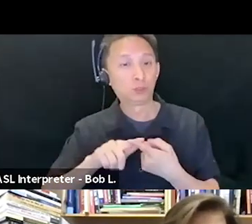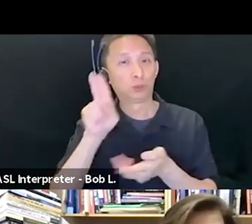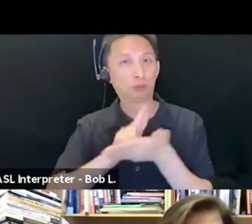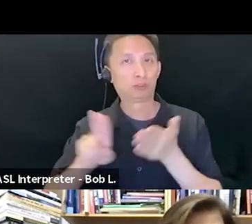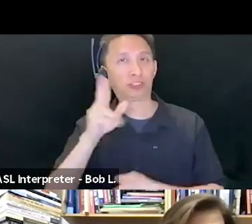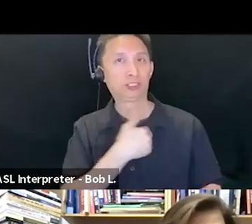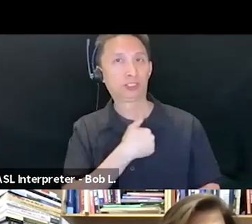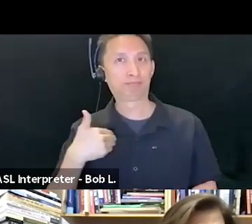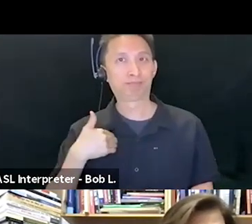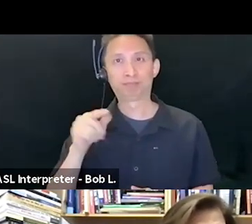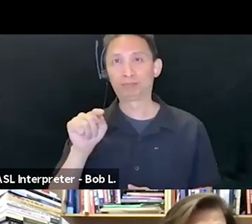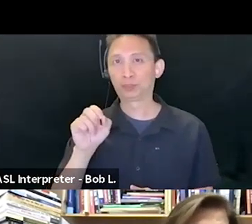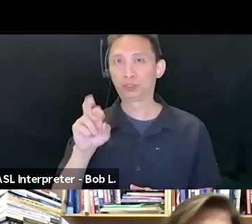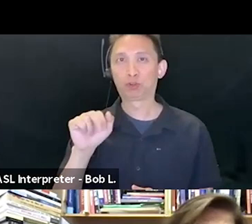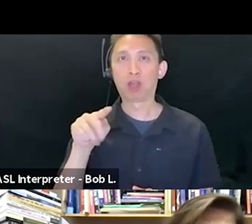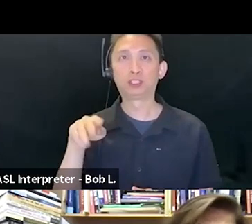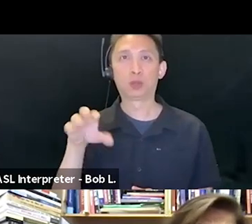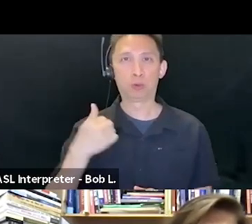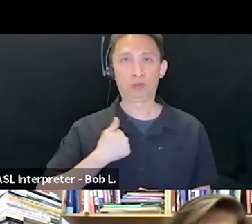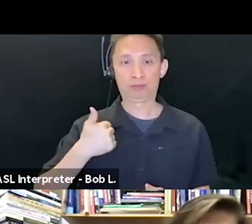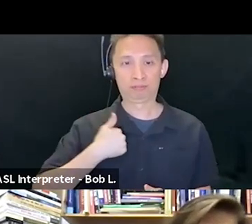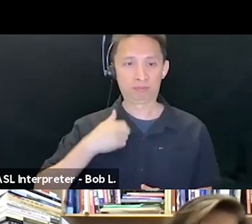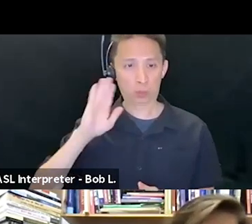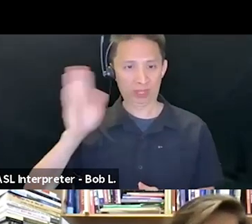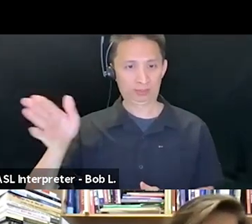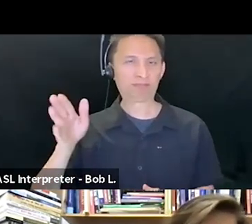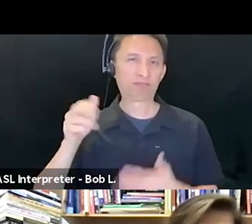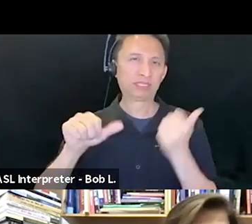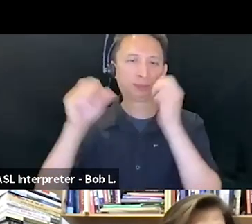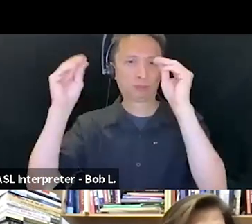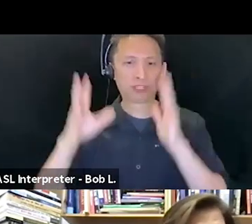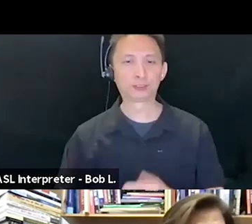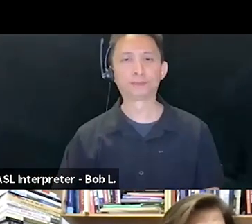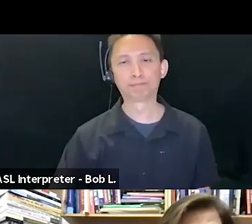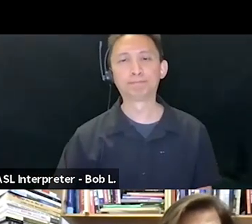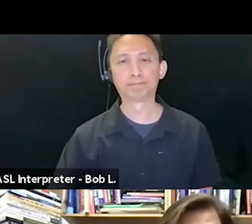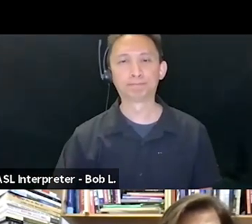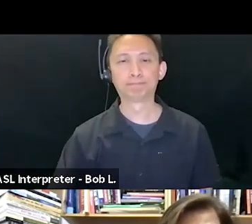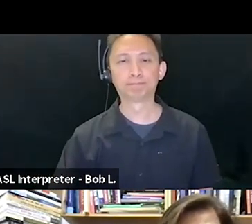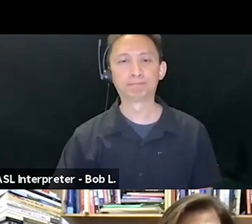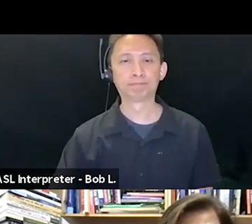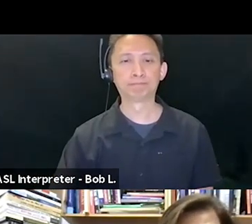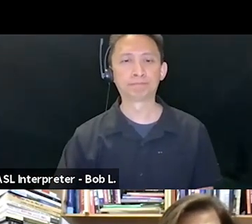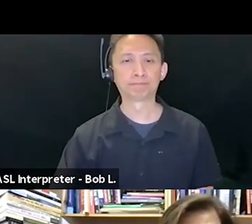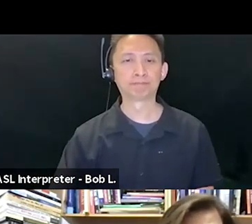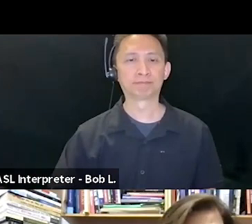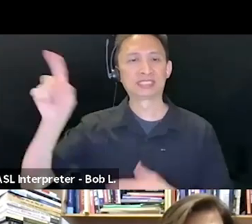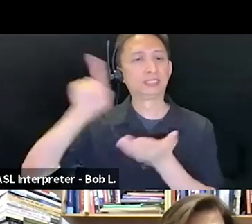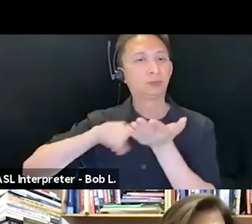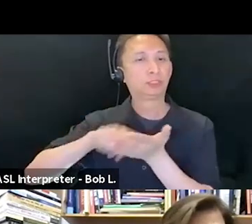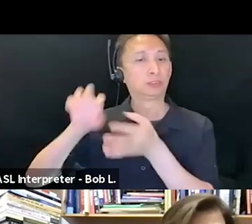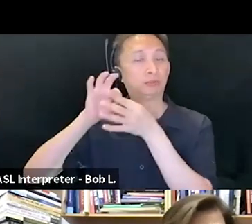His research focuses on the Arab intellectual links with South Asia in the 19th and 20th century, notably on the